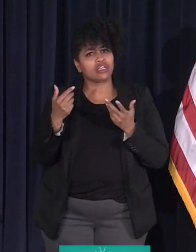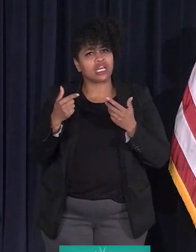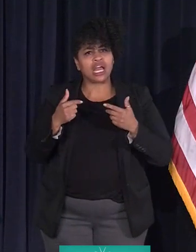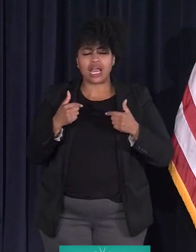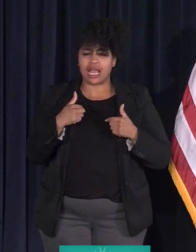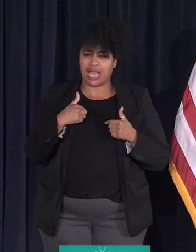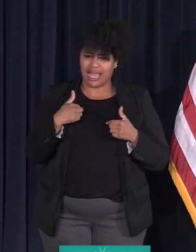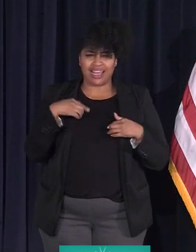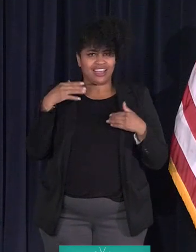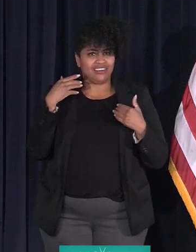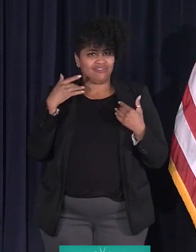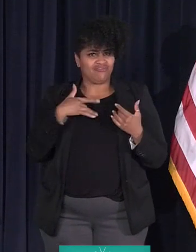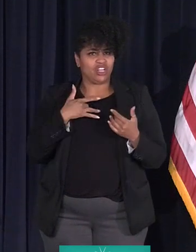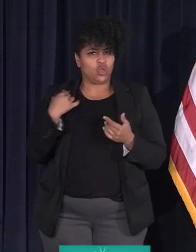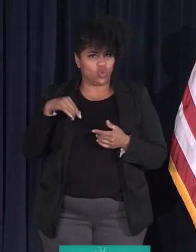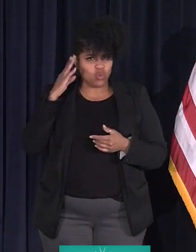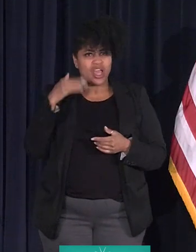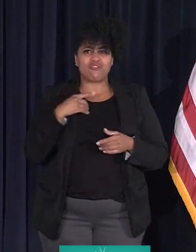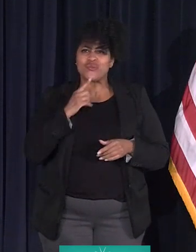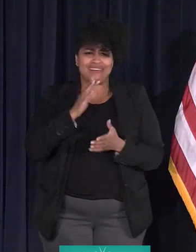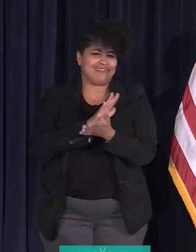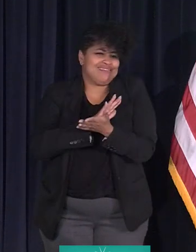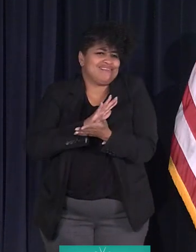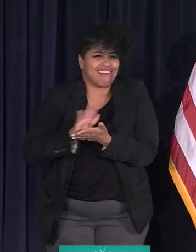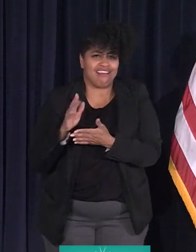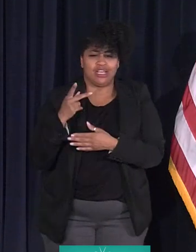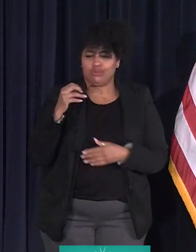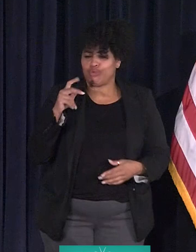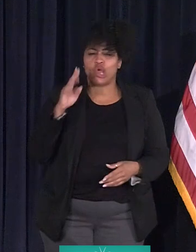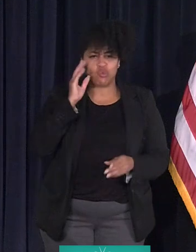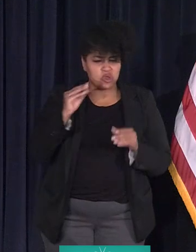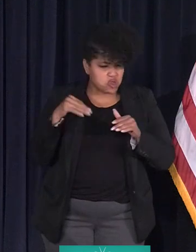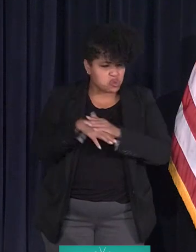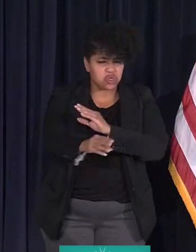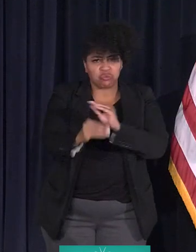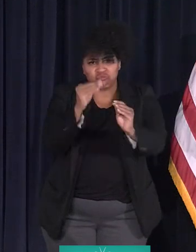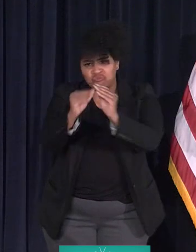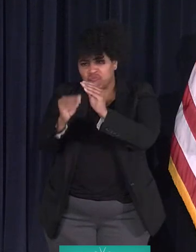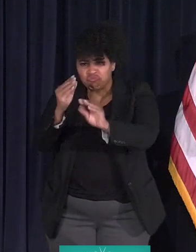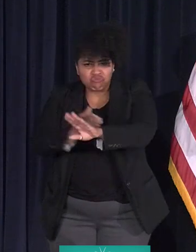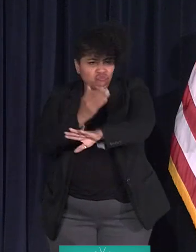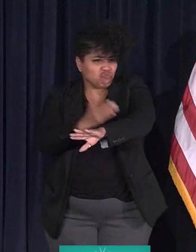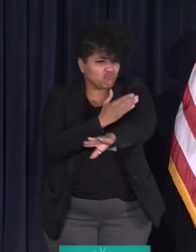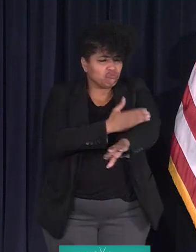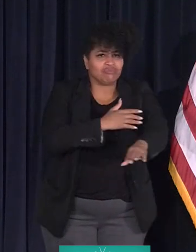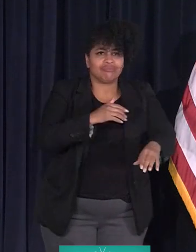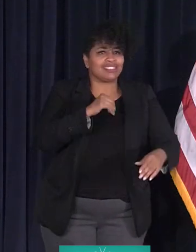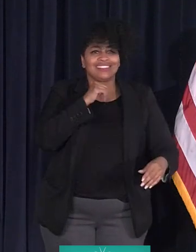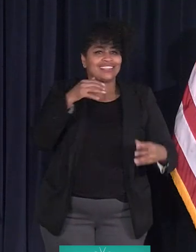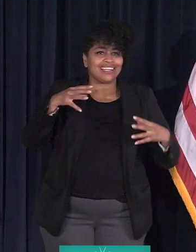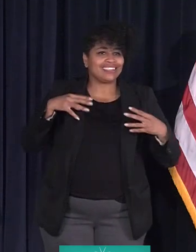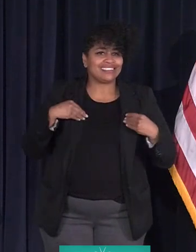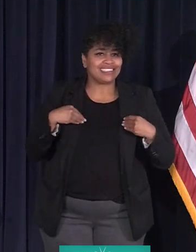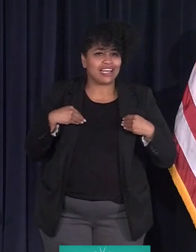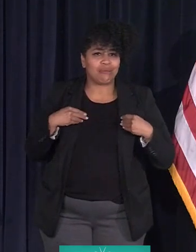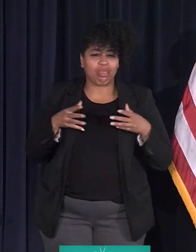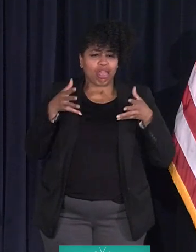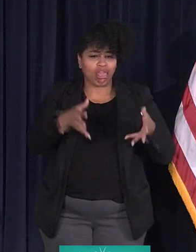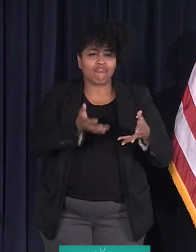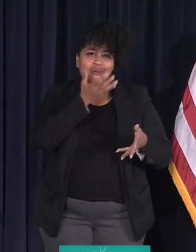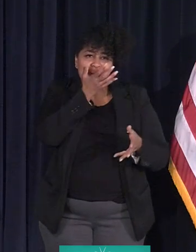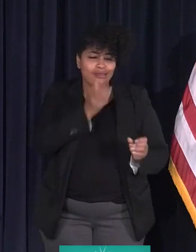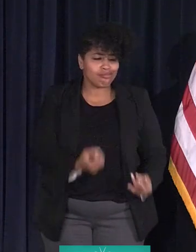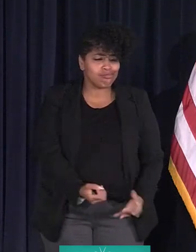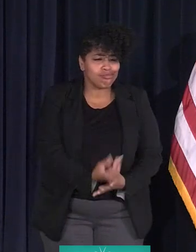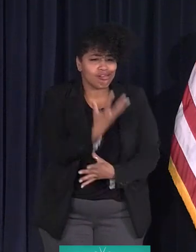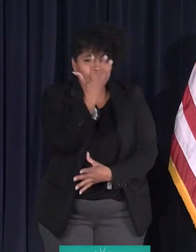we are going to have really fine parks. We are going to go in and rebuild them. We're not going to accept this overgrown grass in